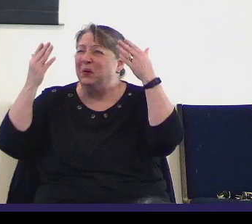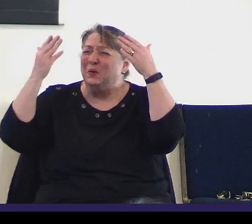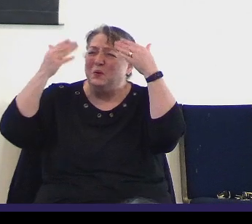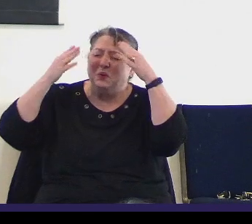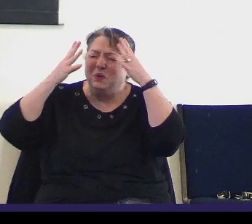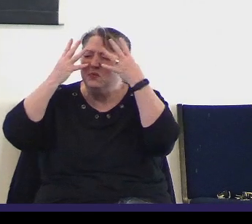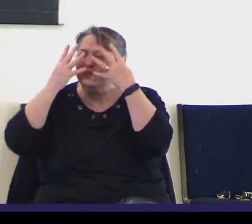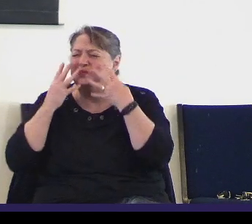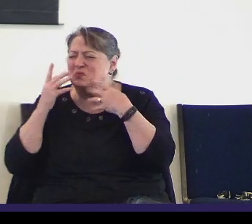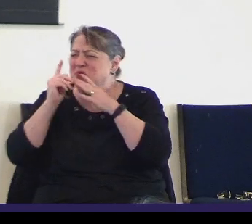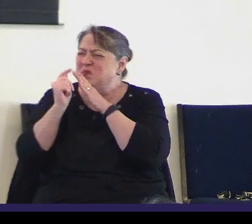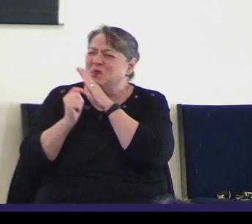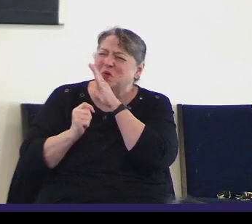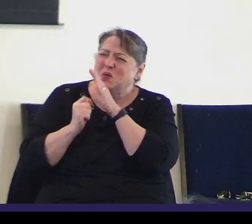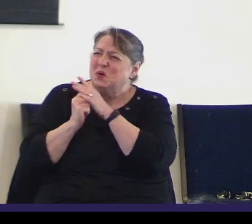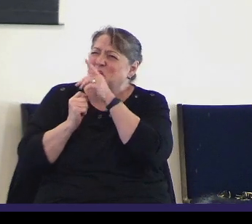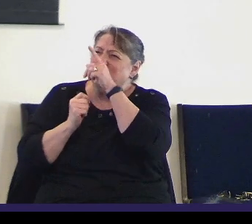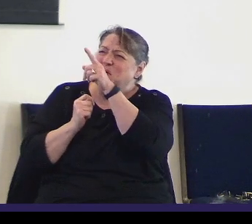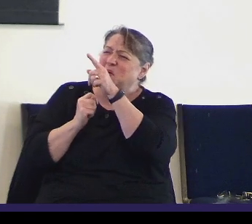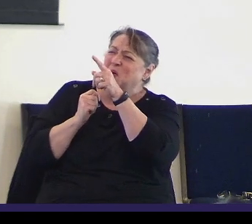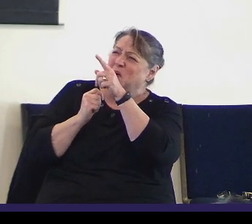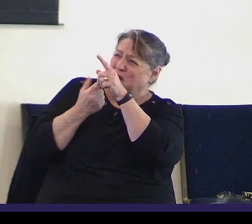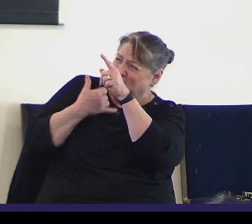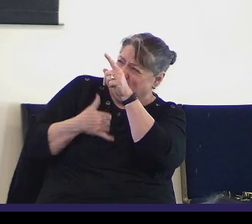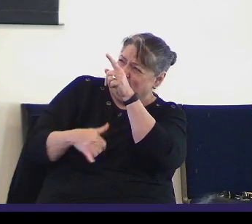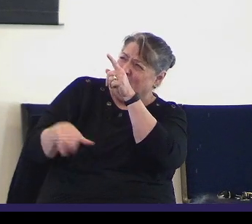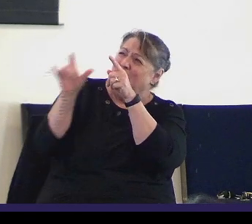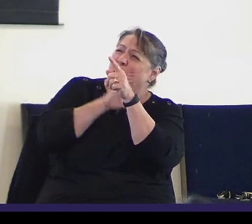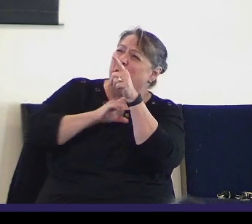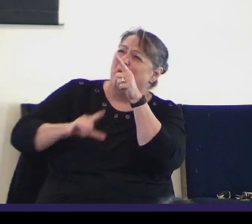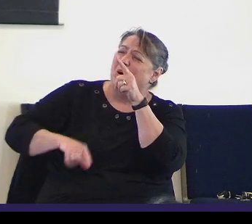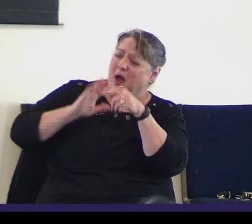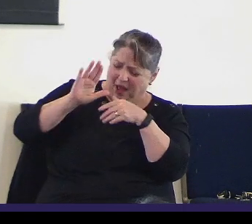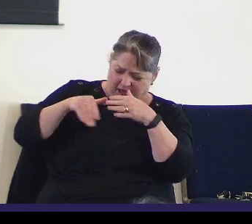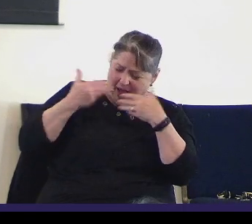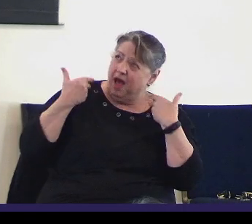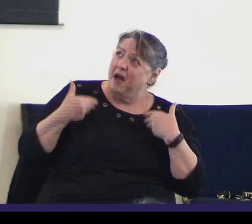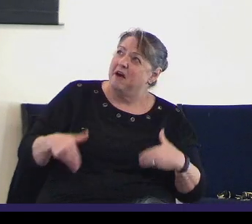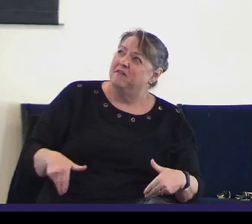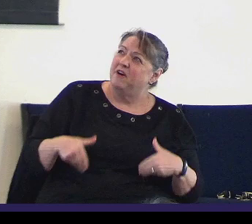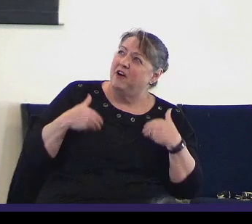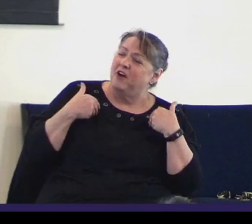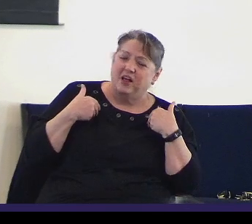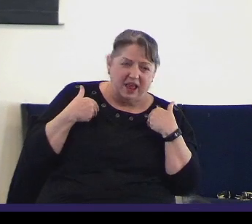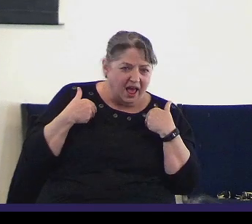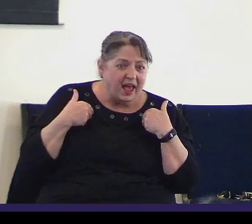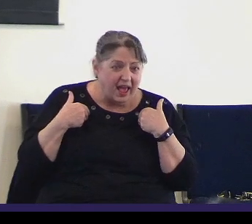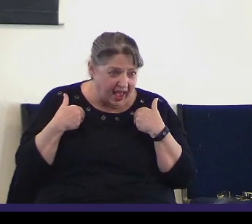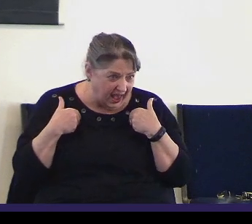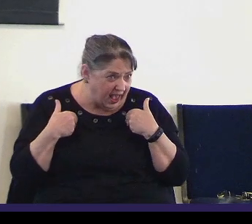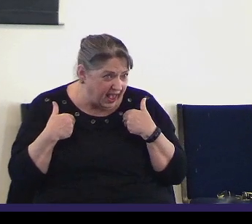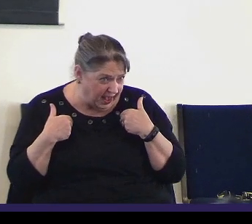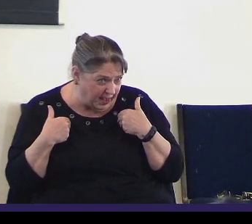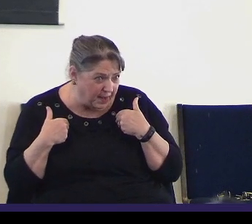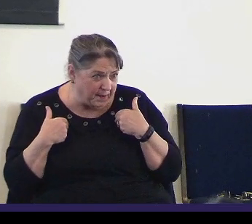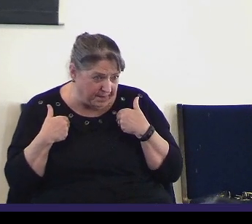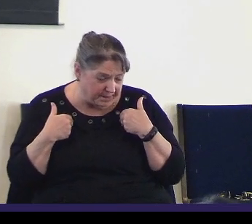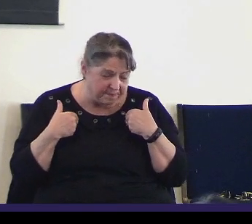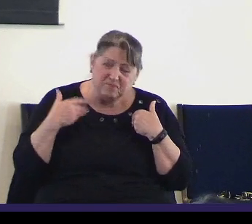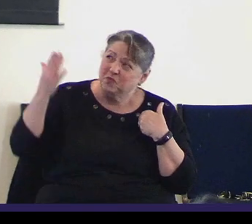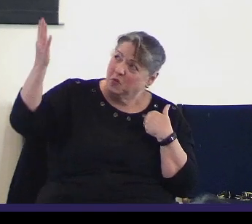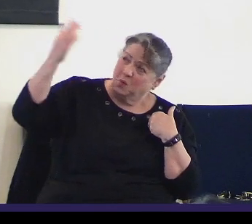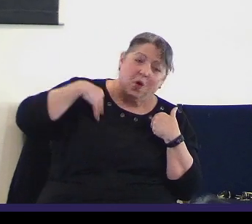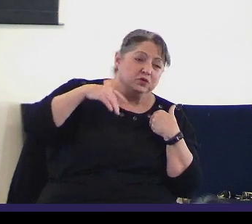over my darkest hour, you are the Lord of all I am,